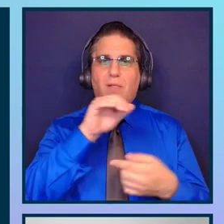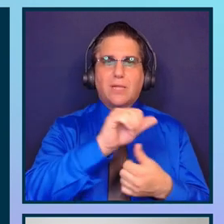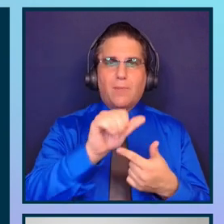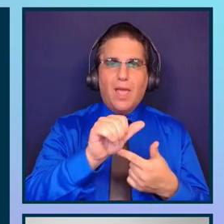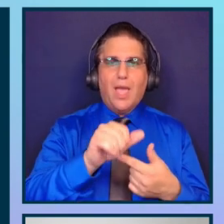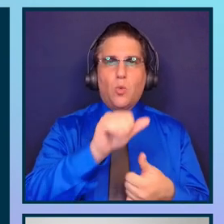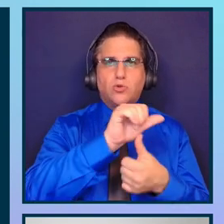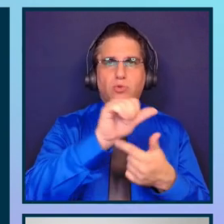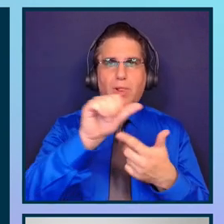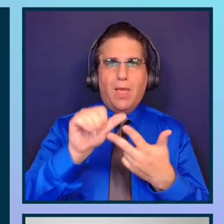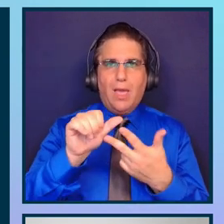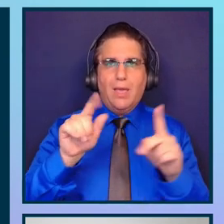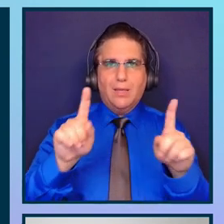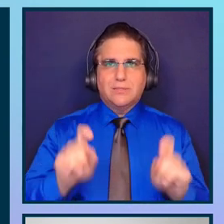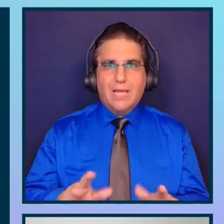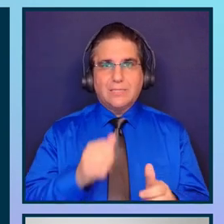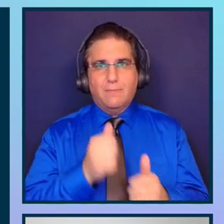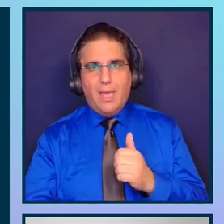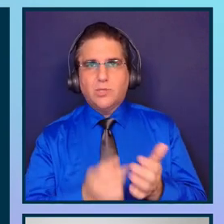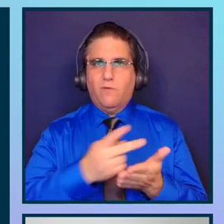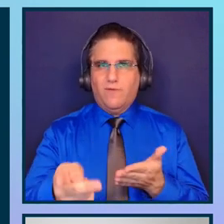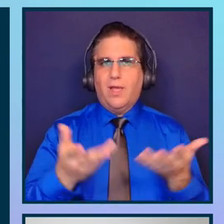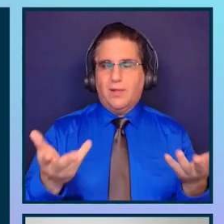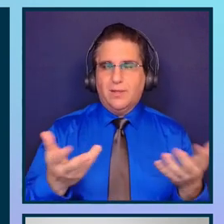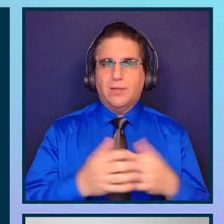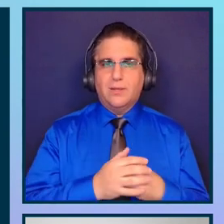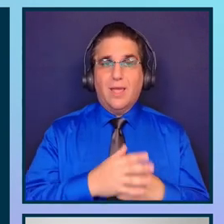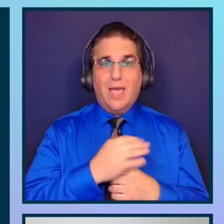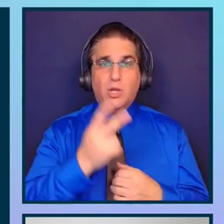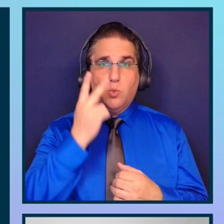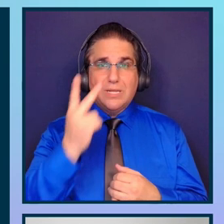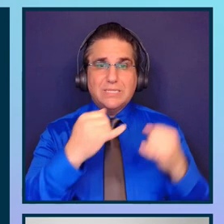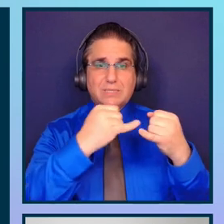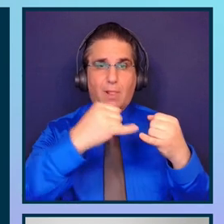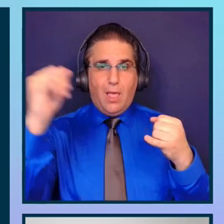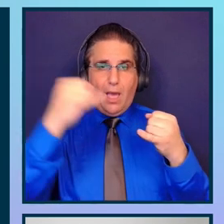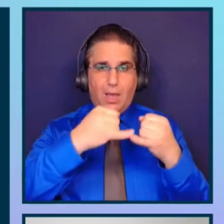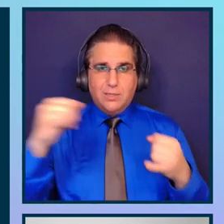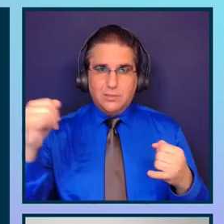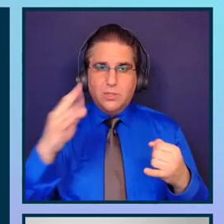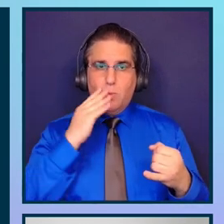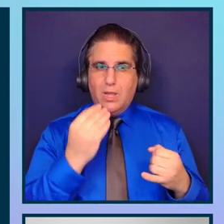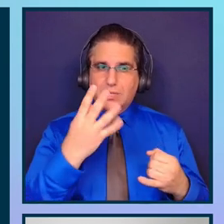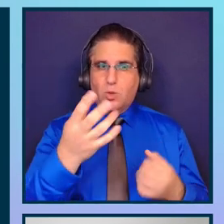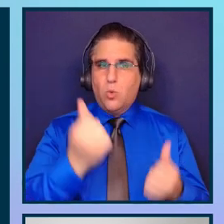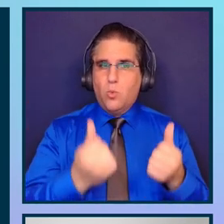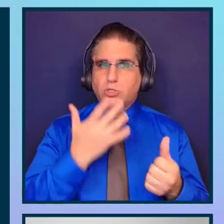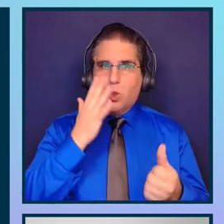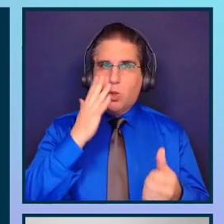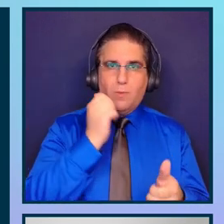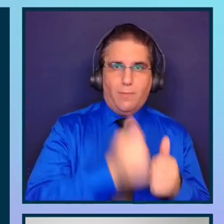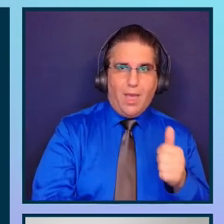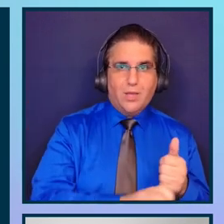test passed or failed. As well, you can see some lines. So, they're going to tell you which colors are going to pass and which